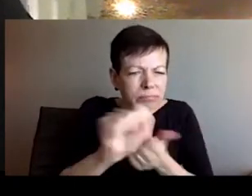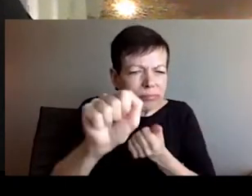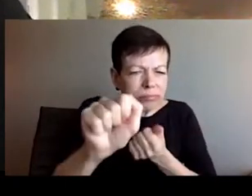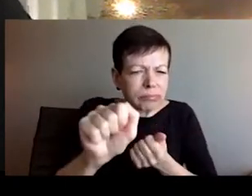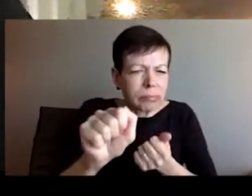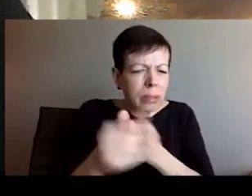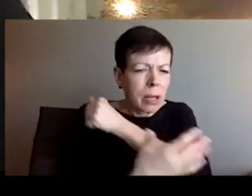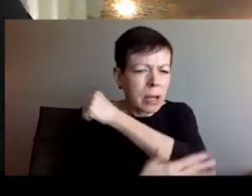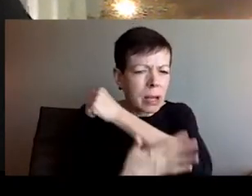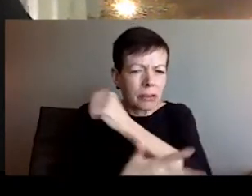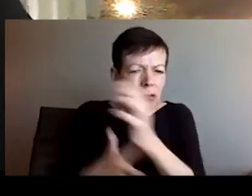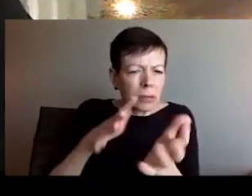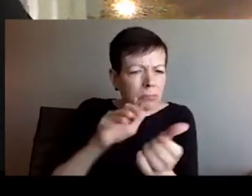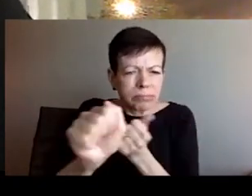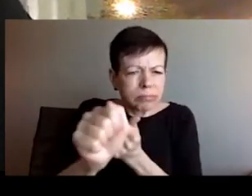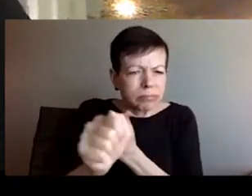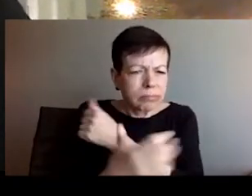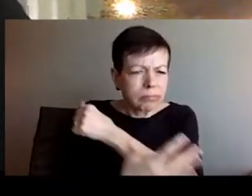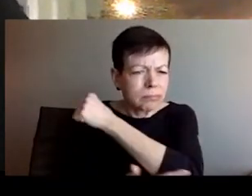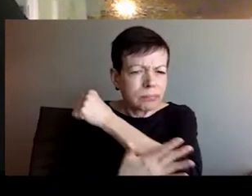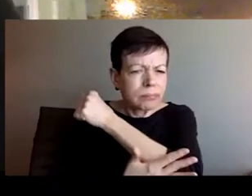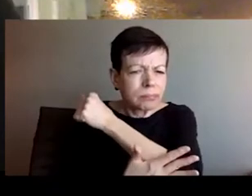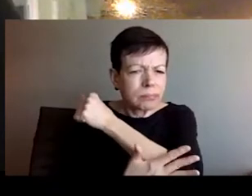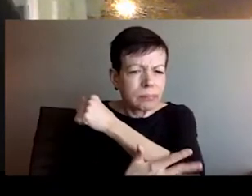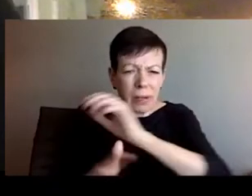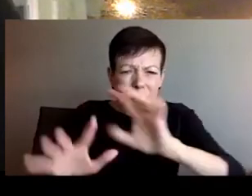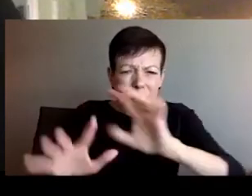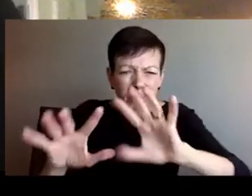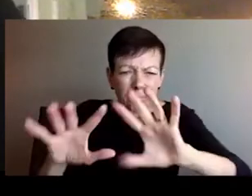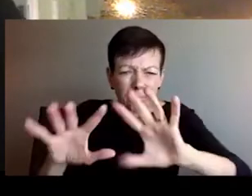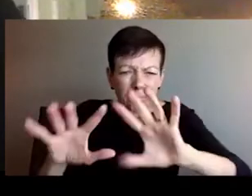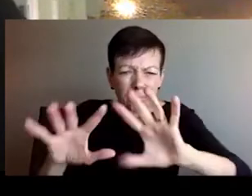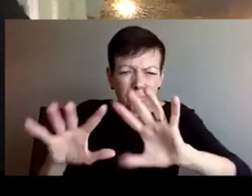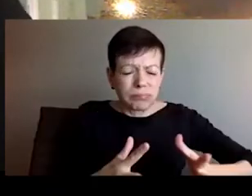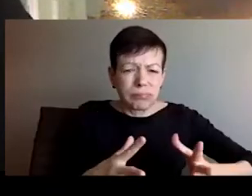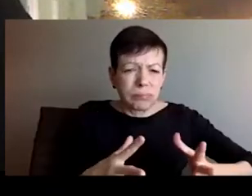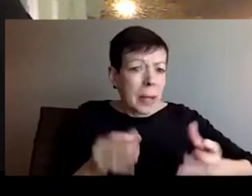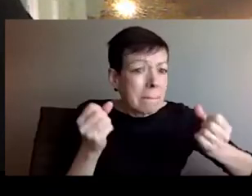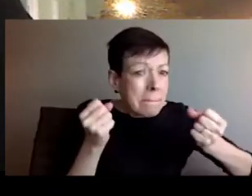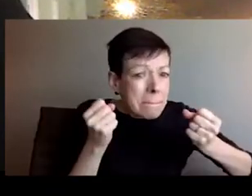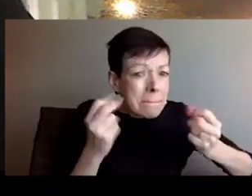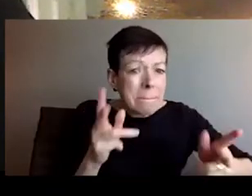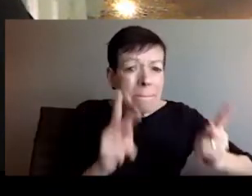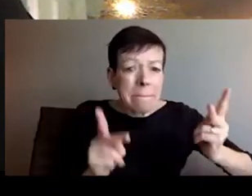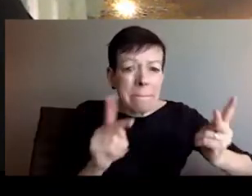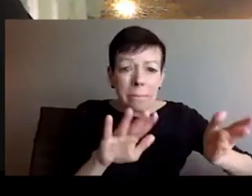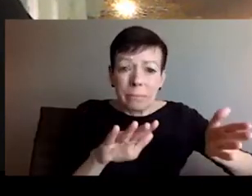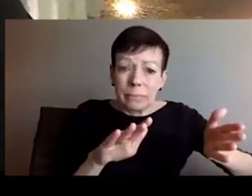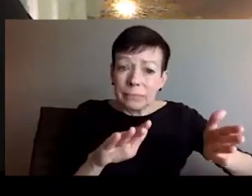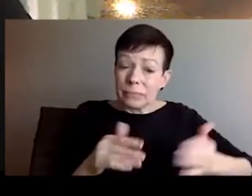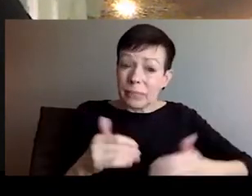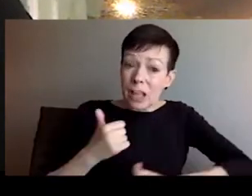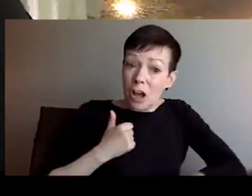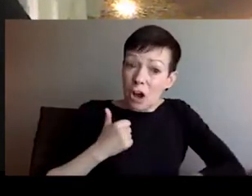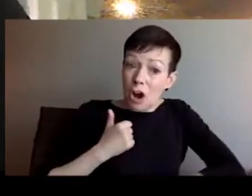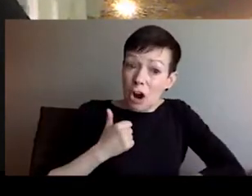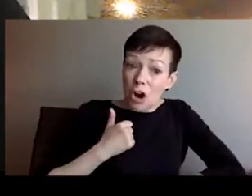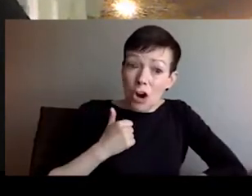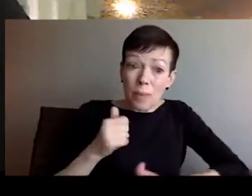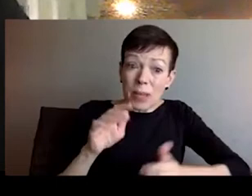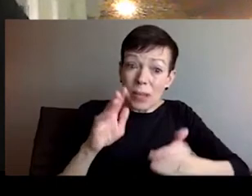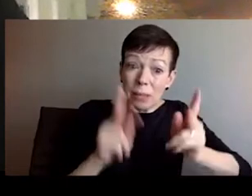that it's, you know, I was, I was afraid to use such a loud words